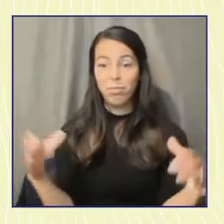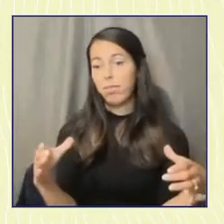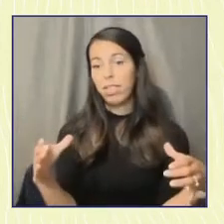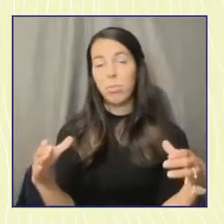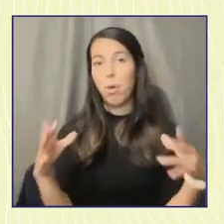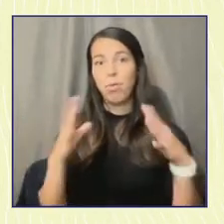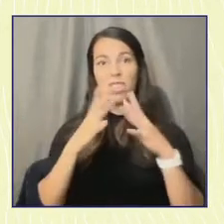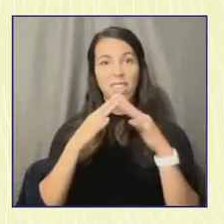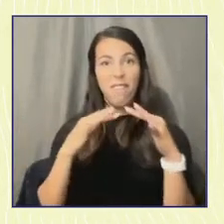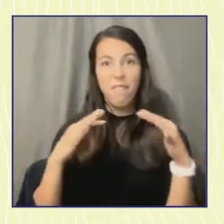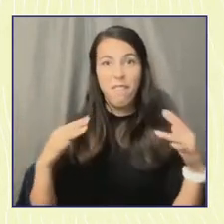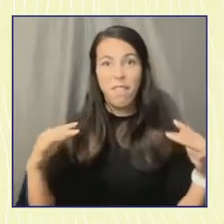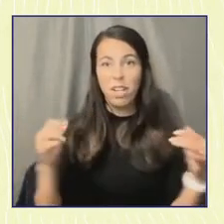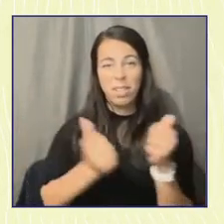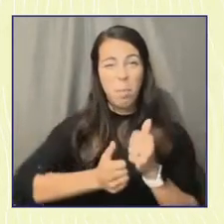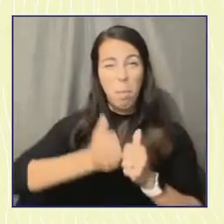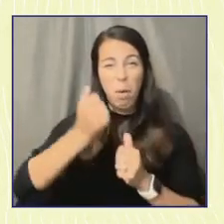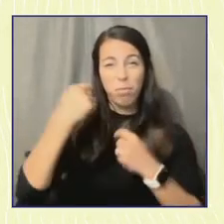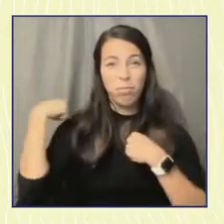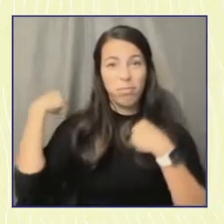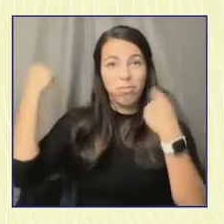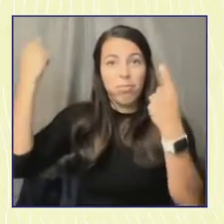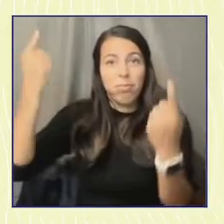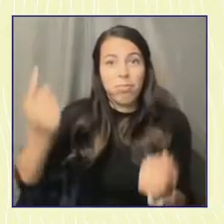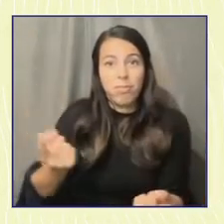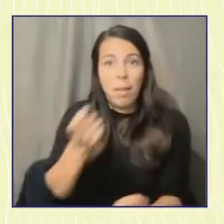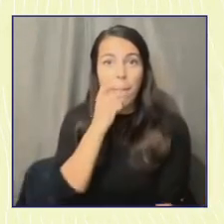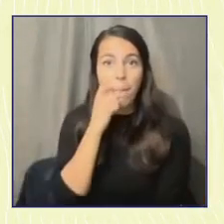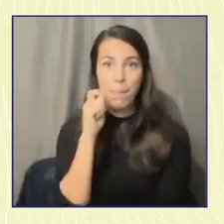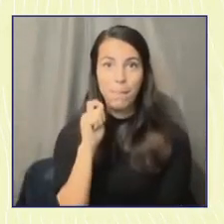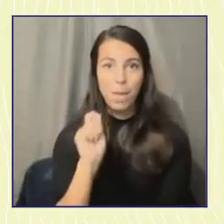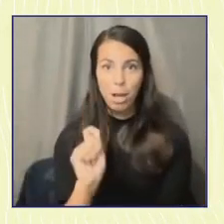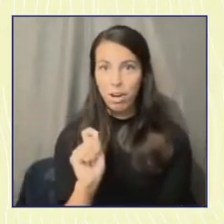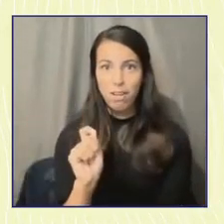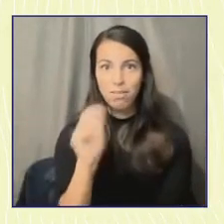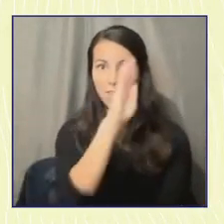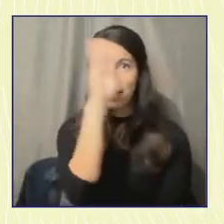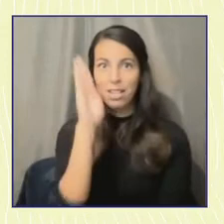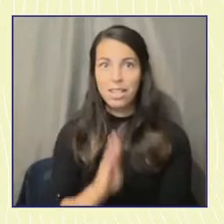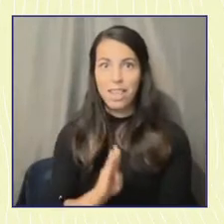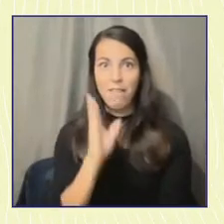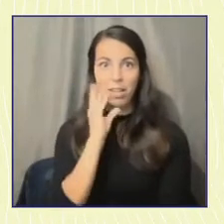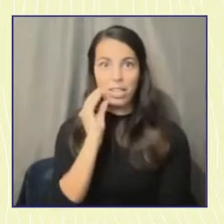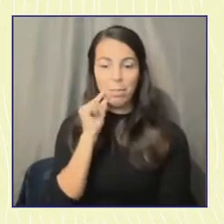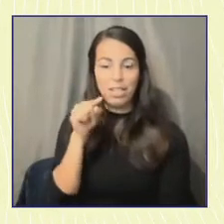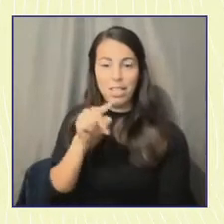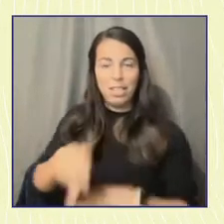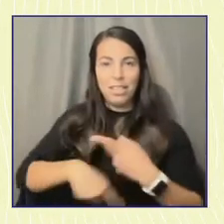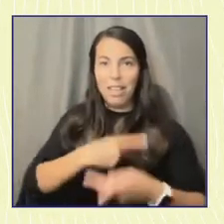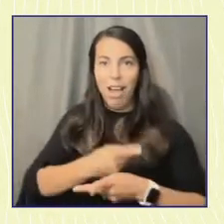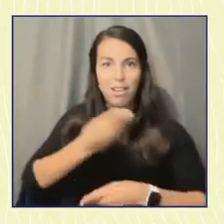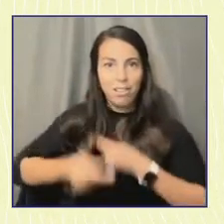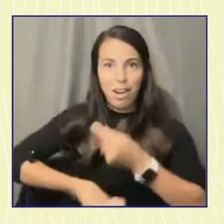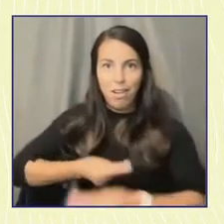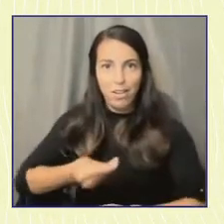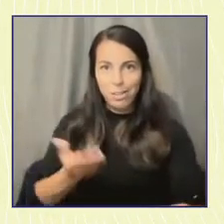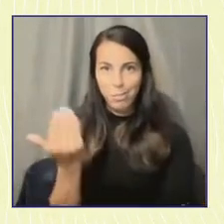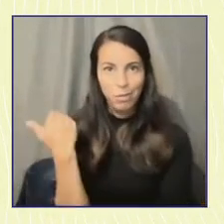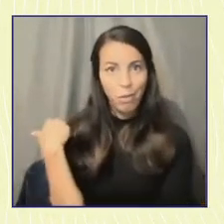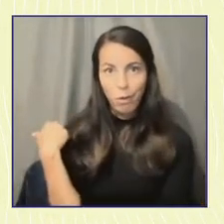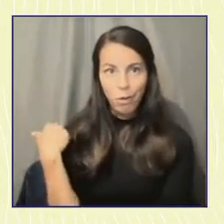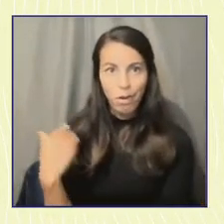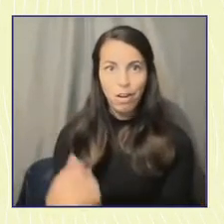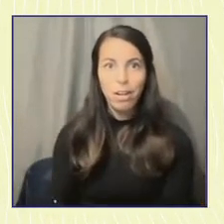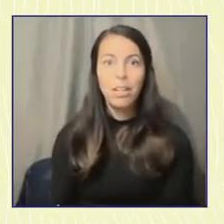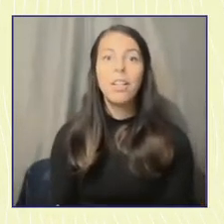There's never been a generation like it. And I think in the last few